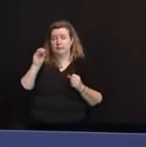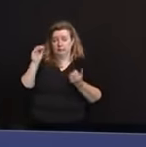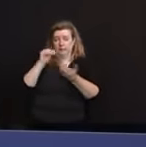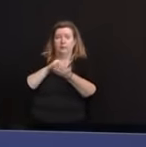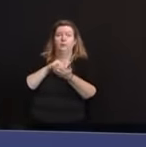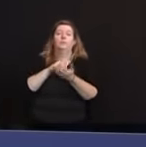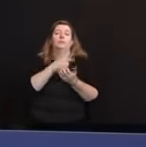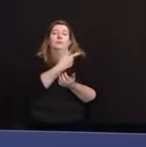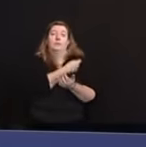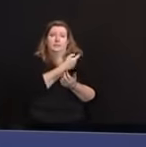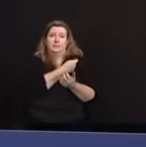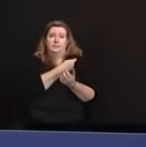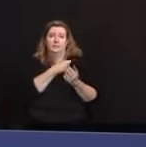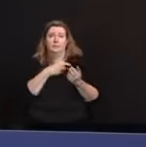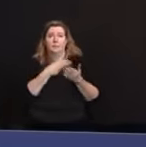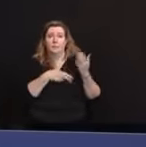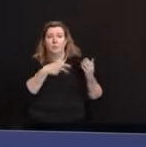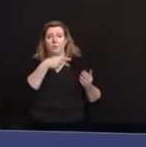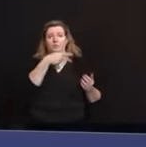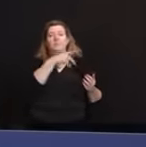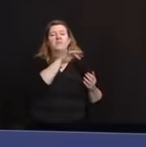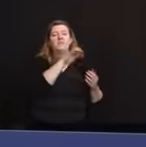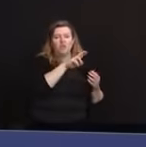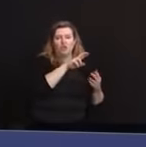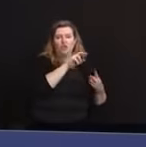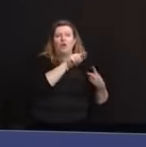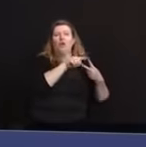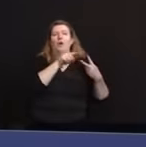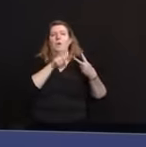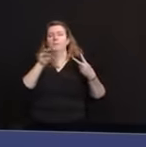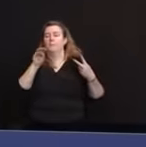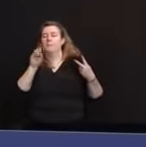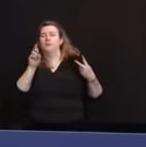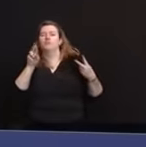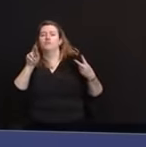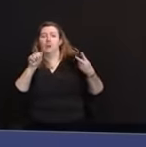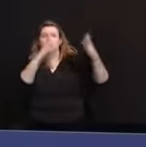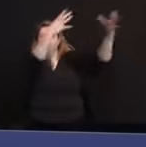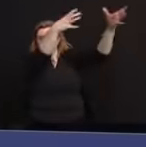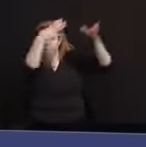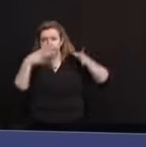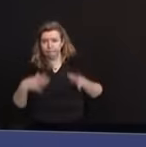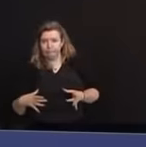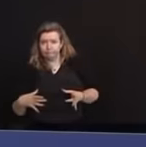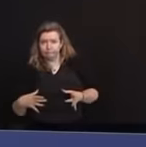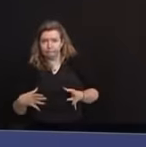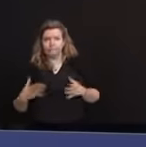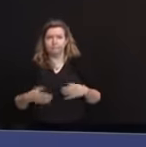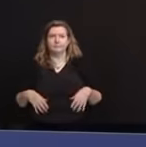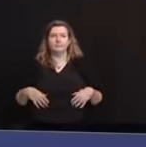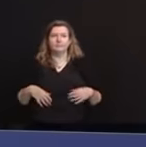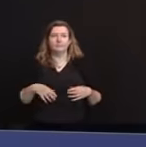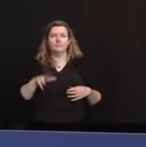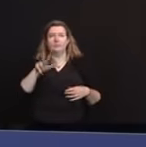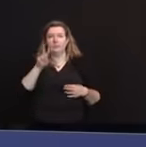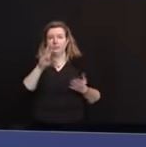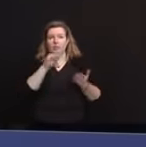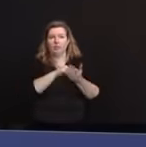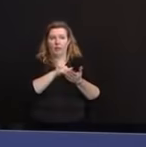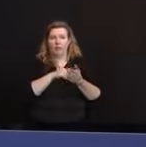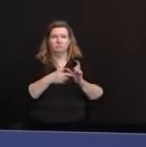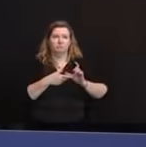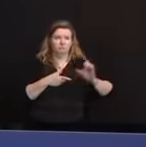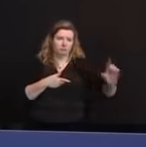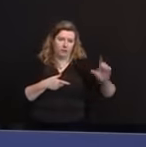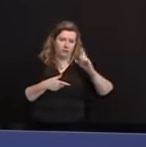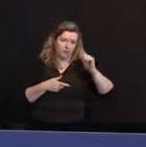Pfizer and Moderna, cumulatively. 34,000 went to long-term care, 175,000 are